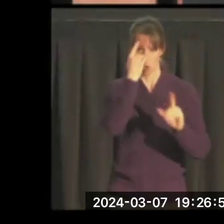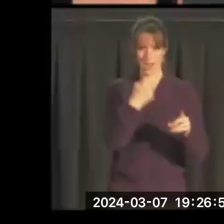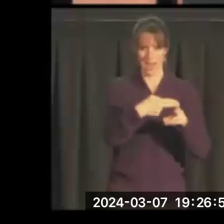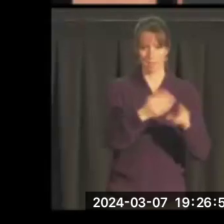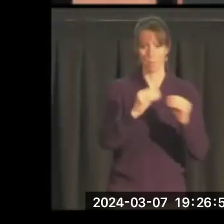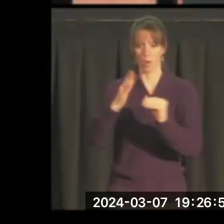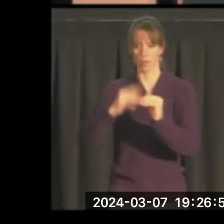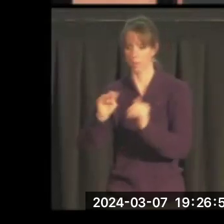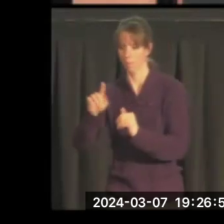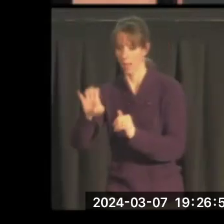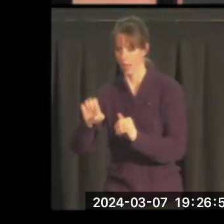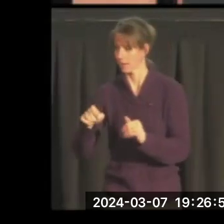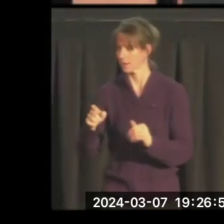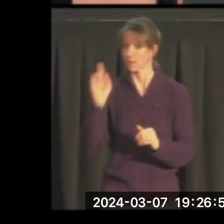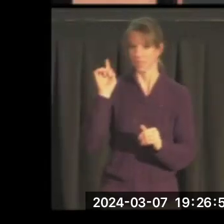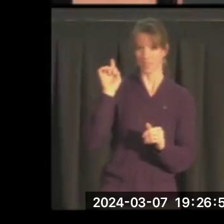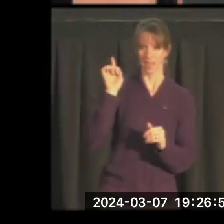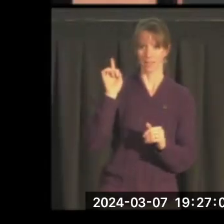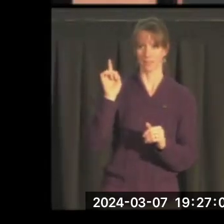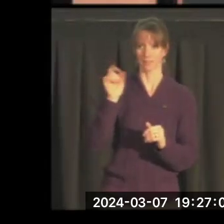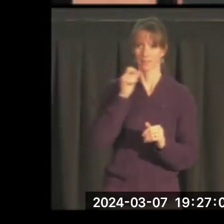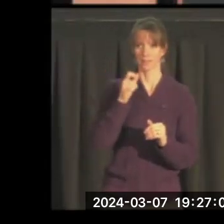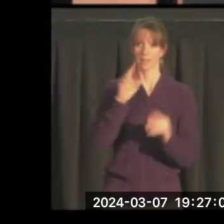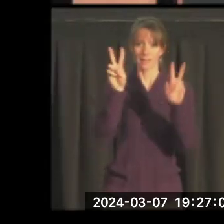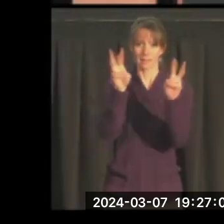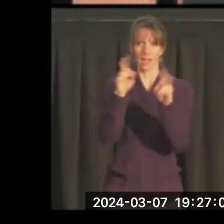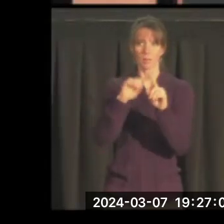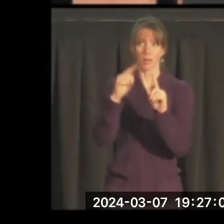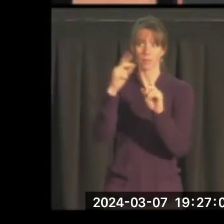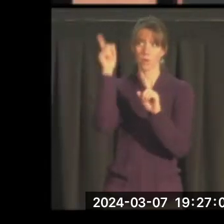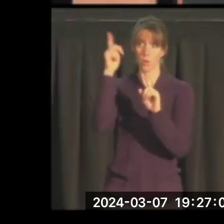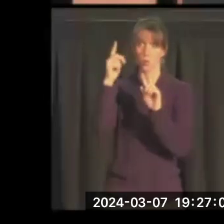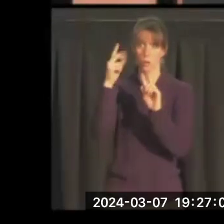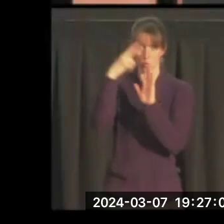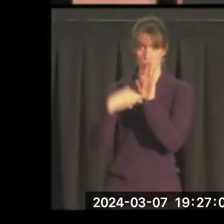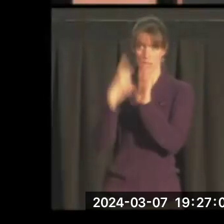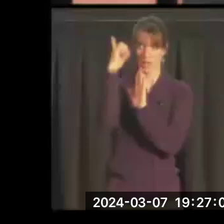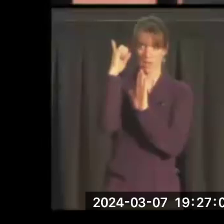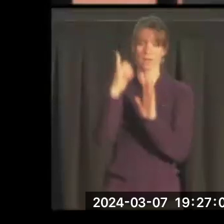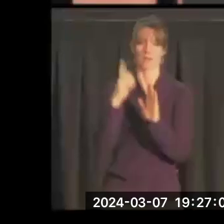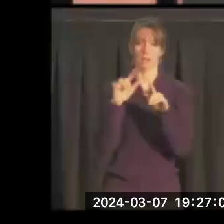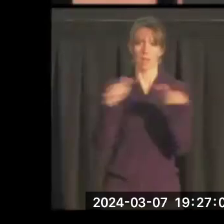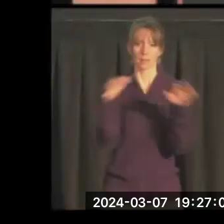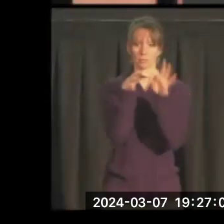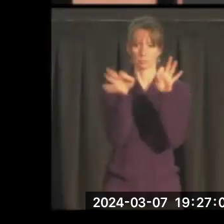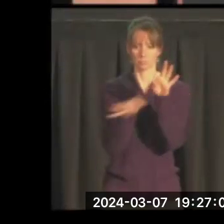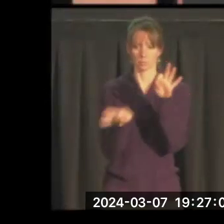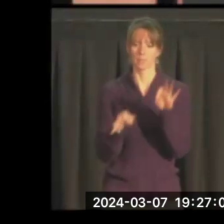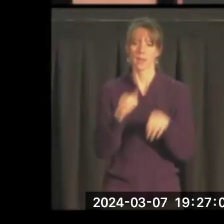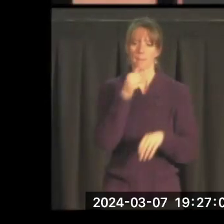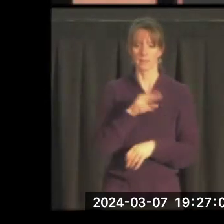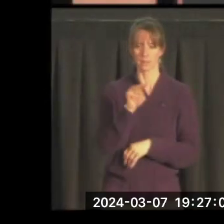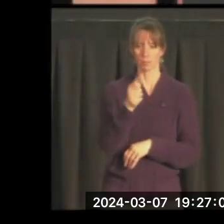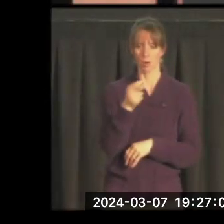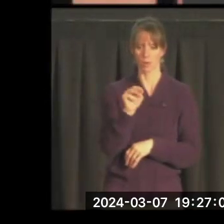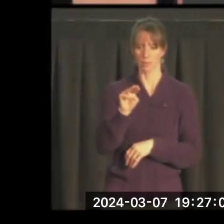This is a notice that you wouldn't indicate this by the title, but you can read the language here. Mrs. Maureen